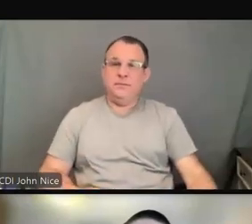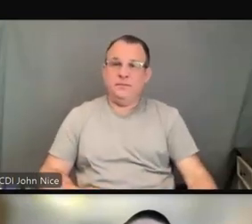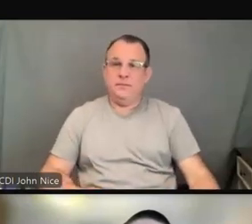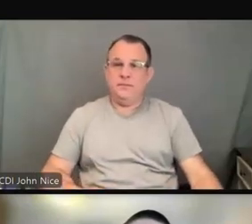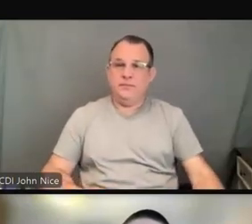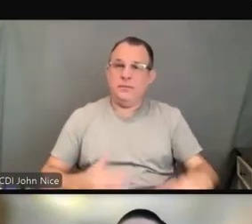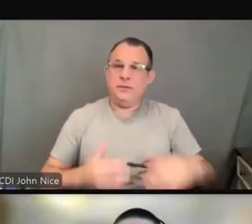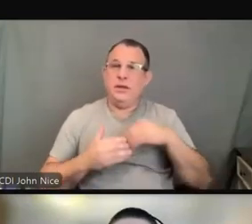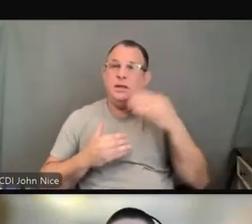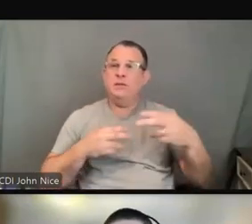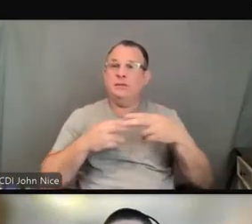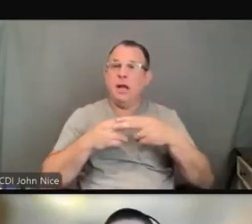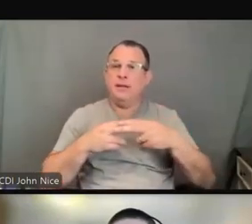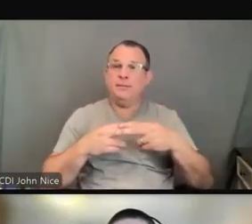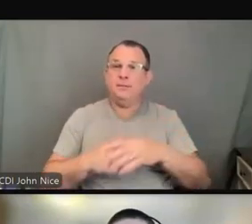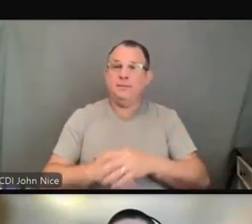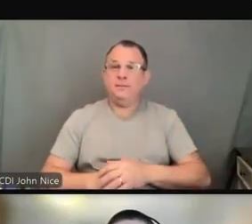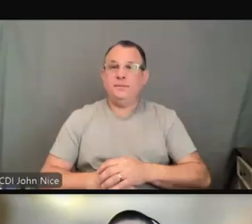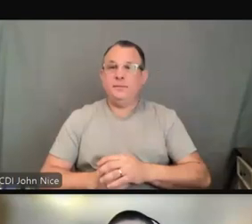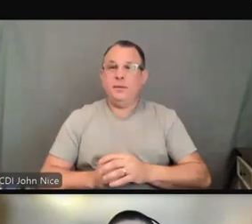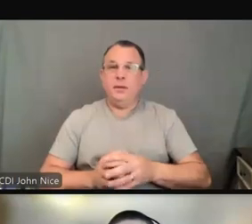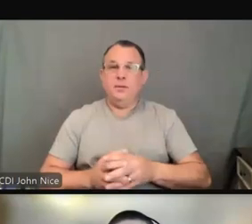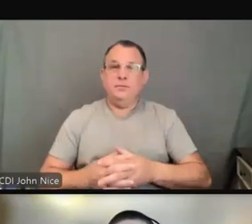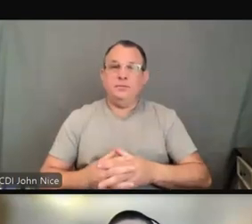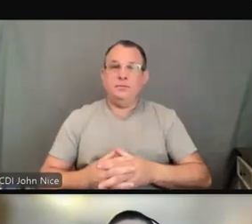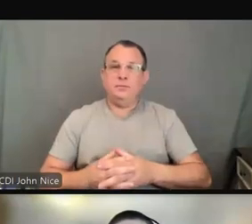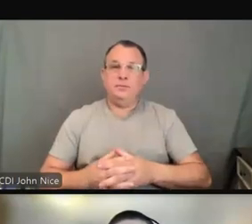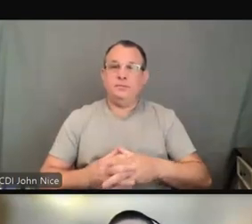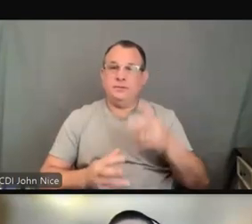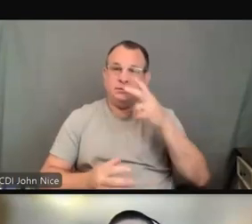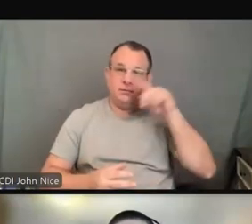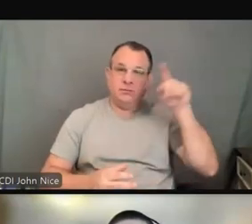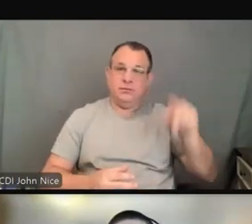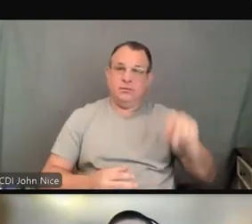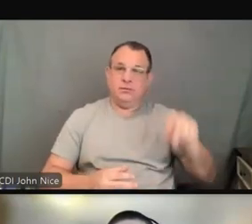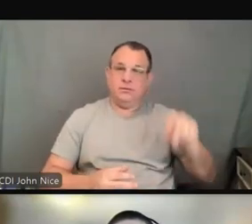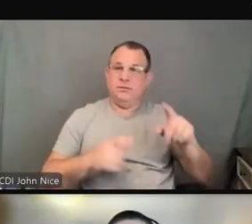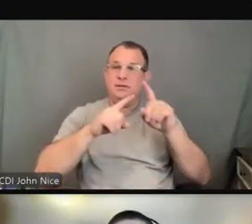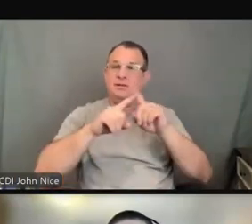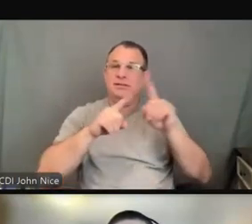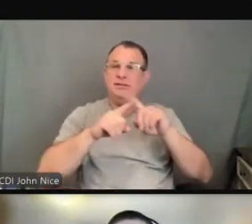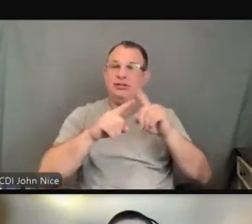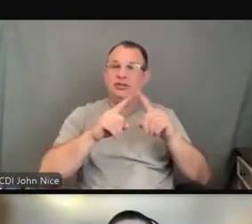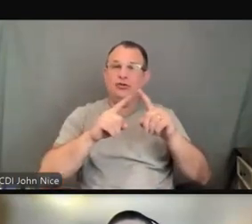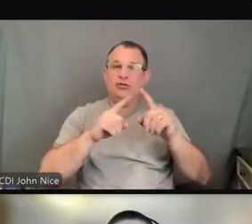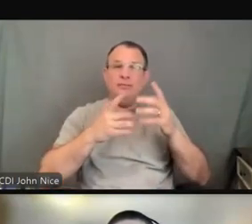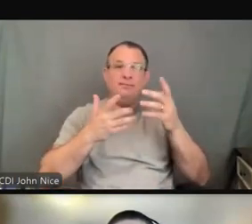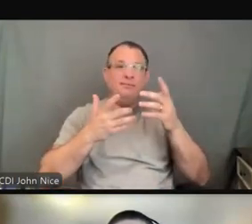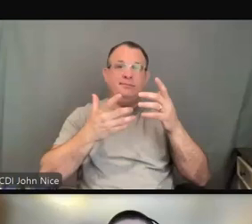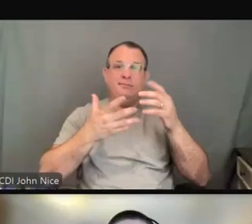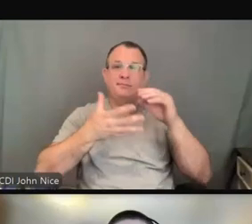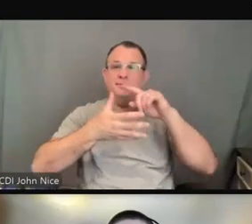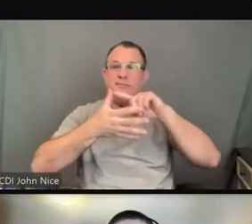On this slide we look at factors to consider when deciding which aid or which service to choose.